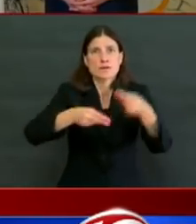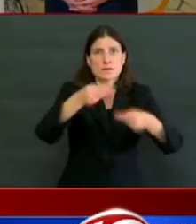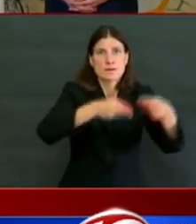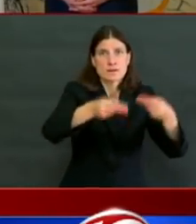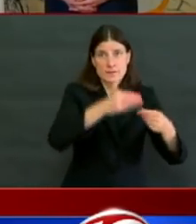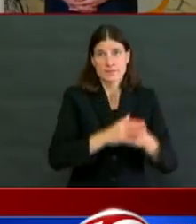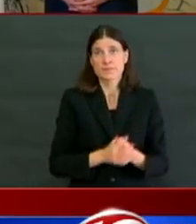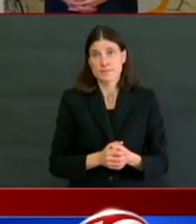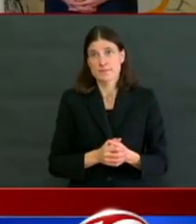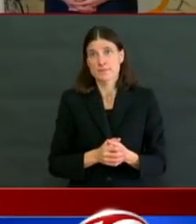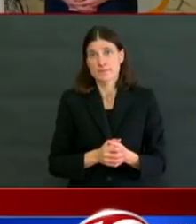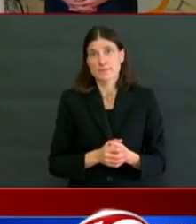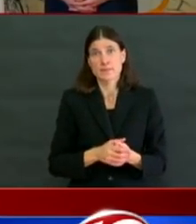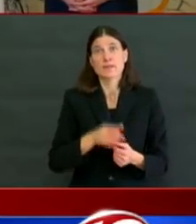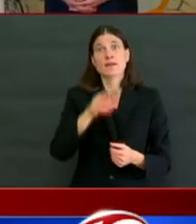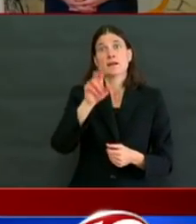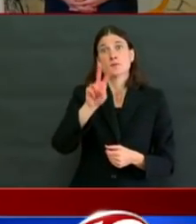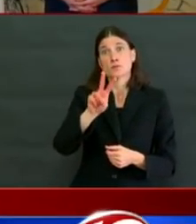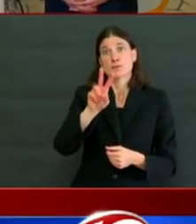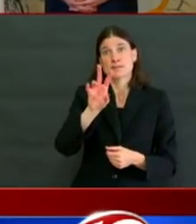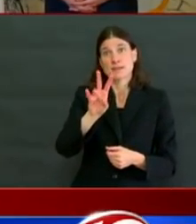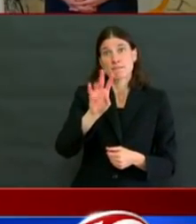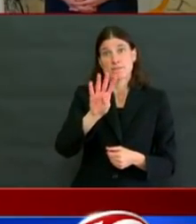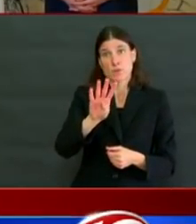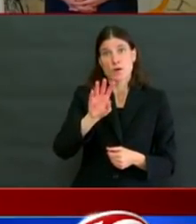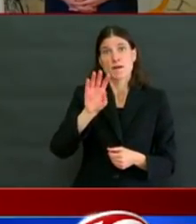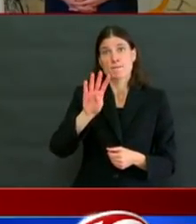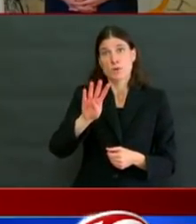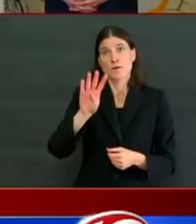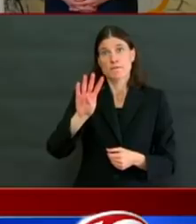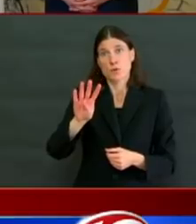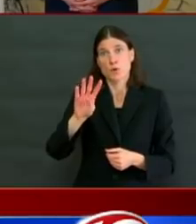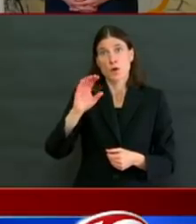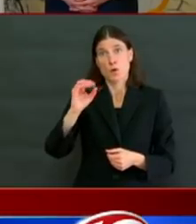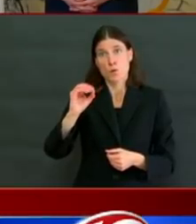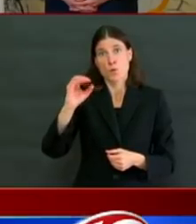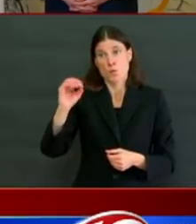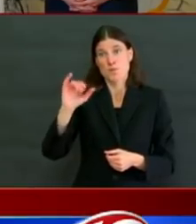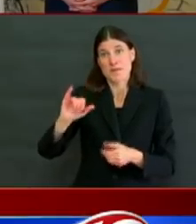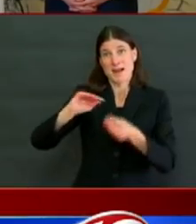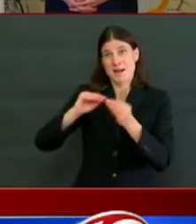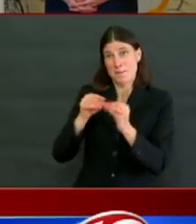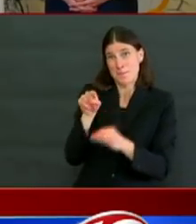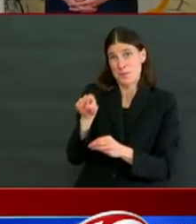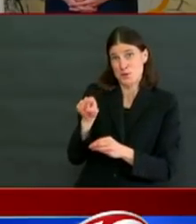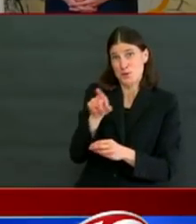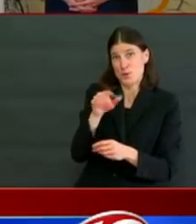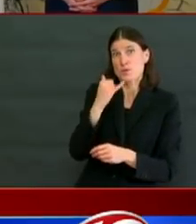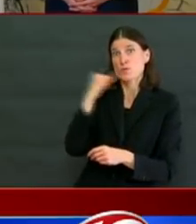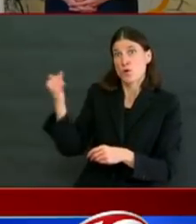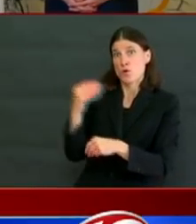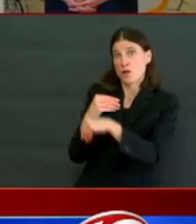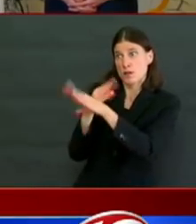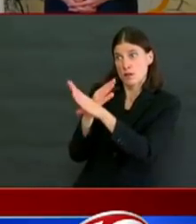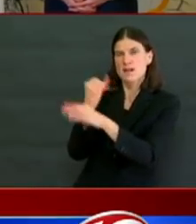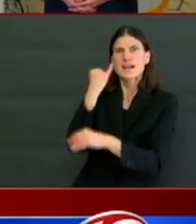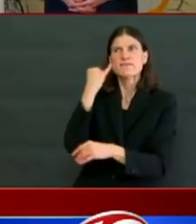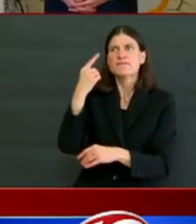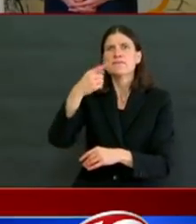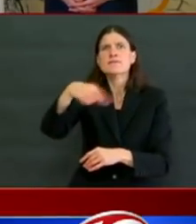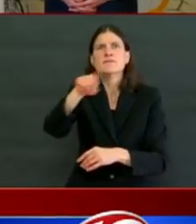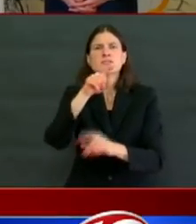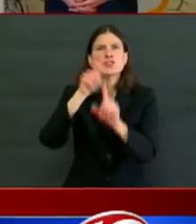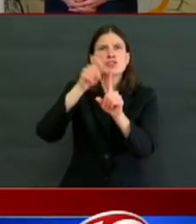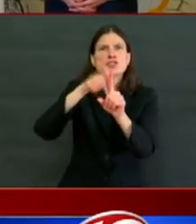-4400, and he and his team will help you and, if necessary, take legal action